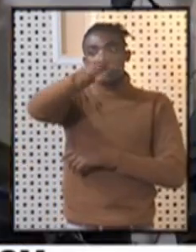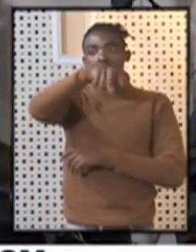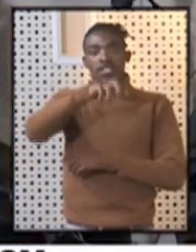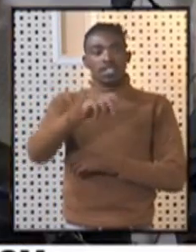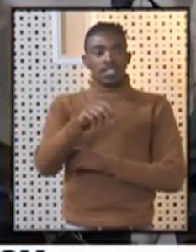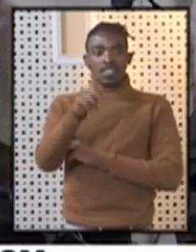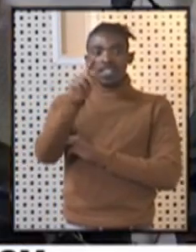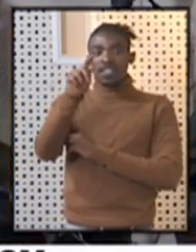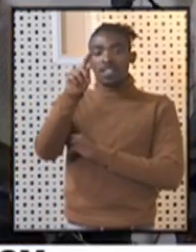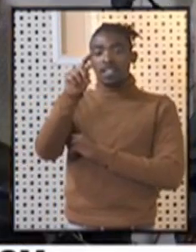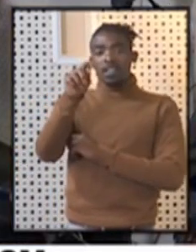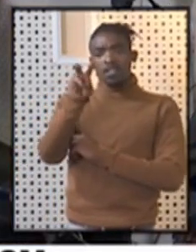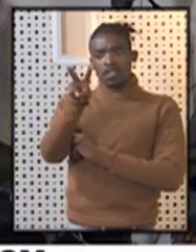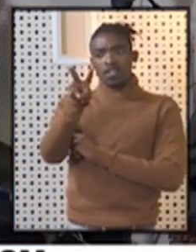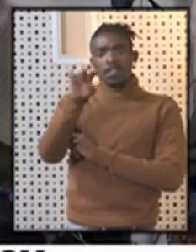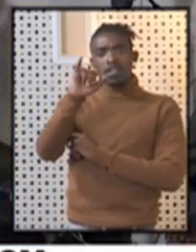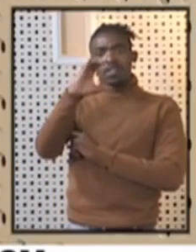Tarach.